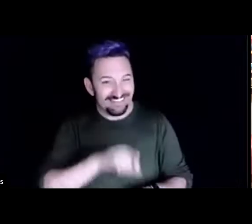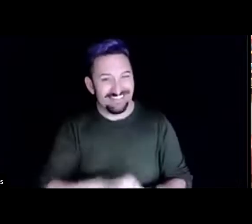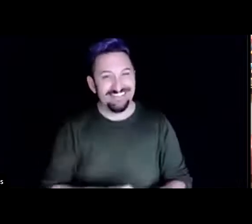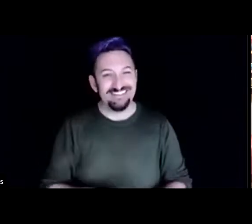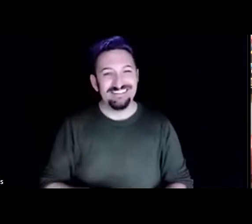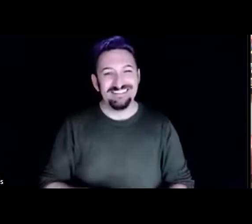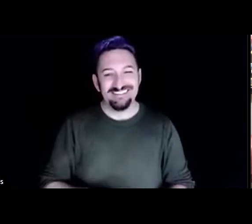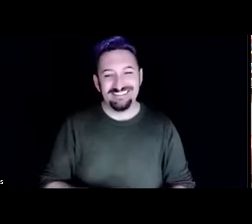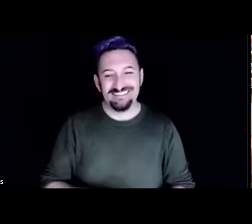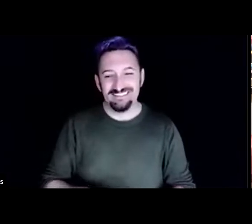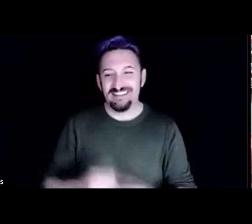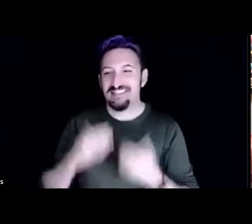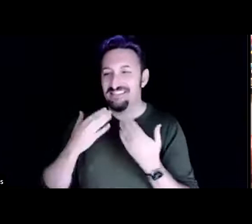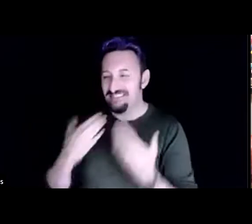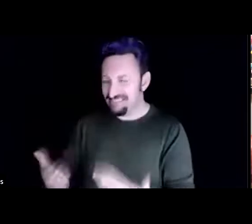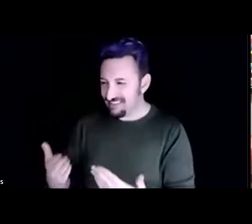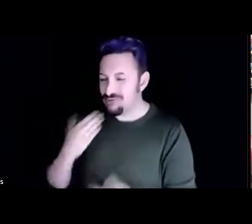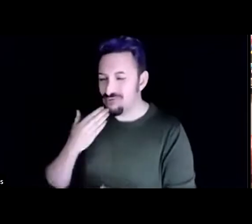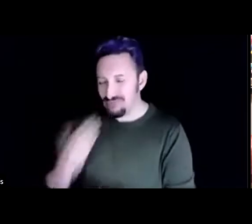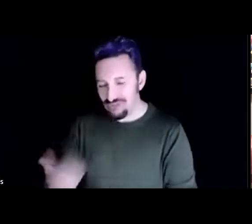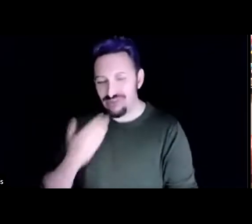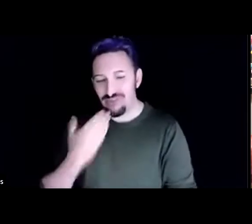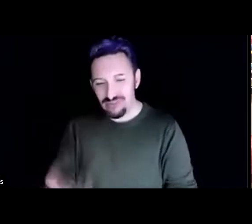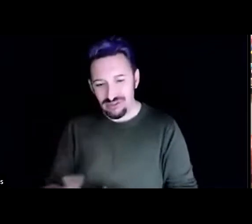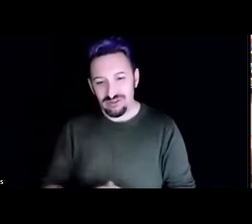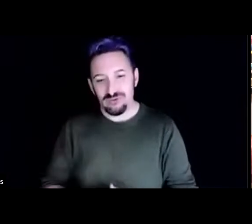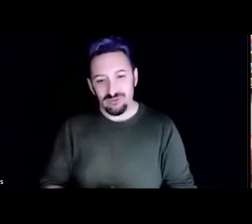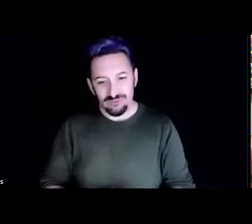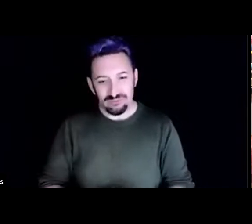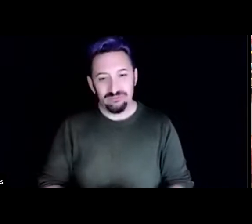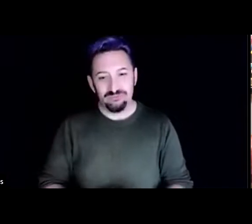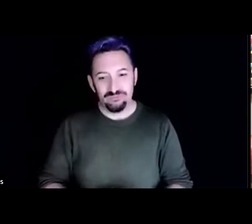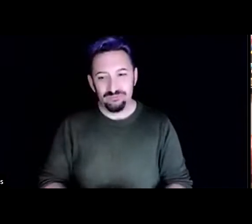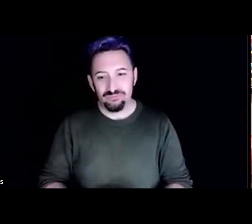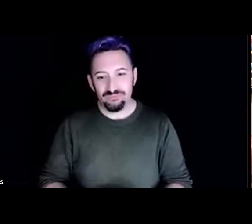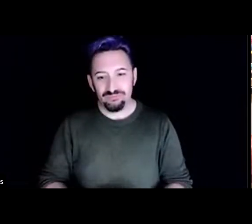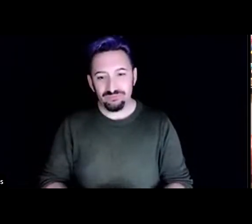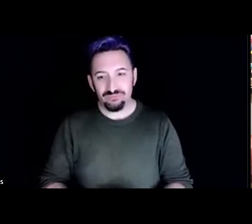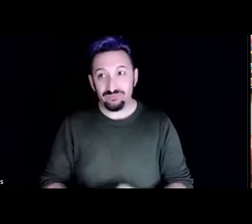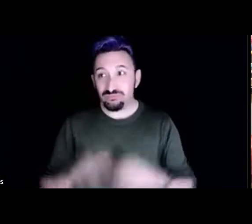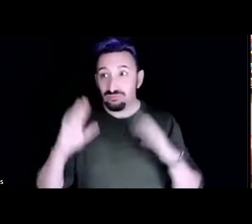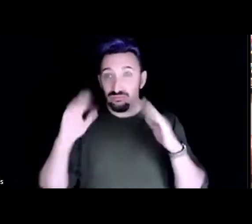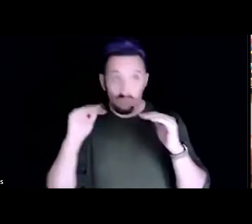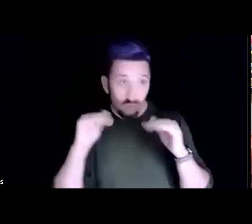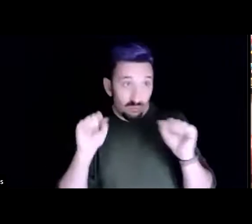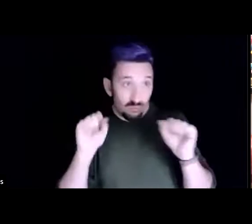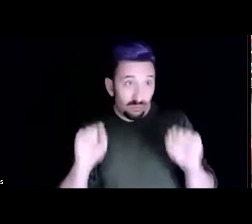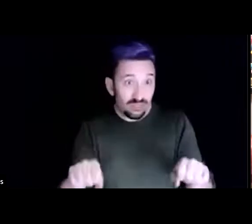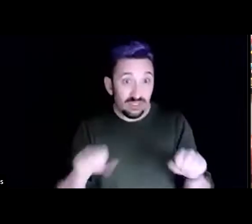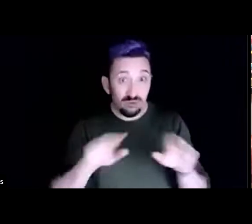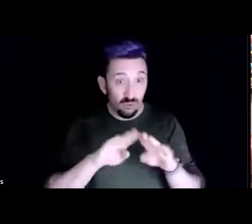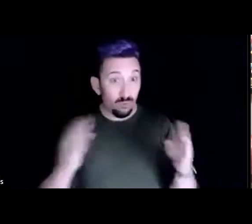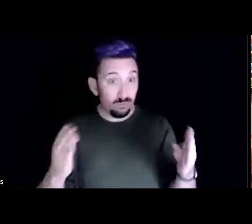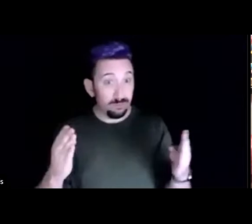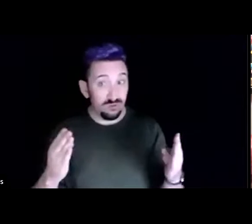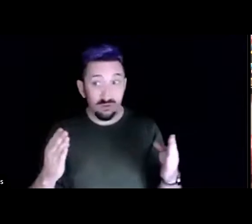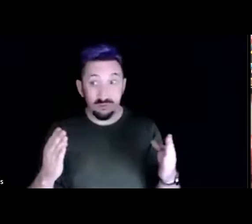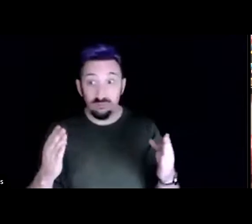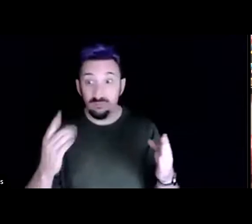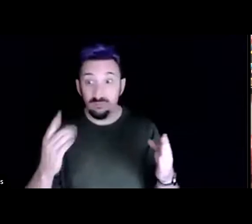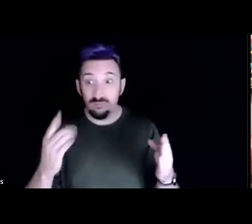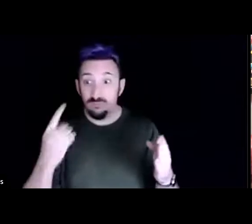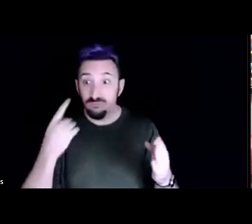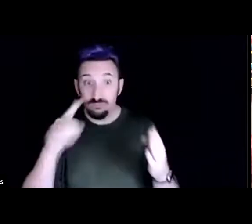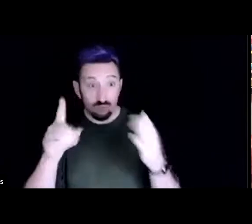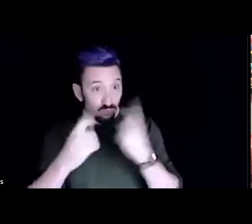yes so much i'm gonna i'm hoping we can open it up now to see if you have questions or comments i